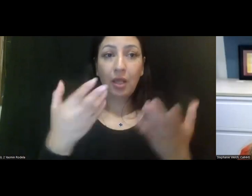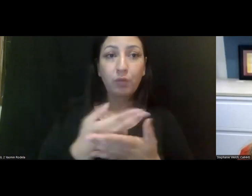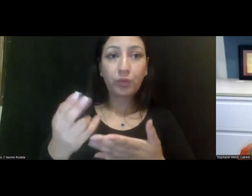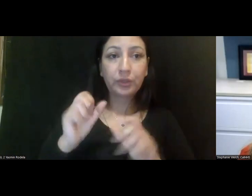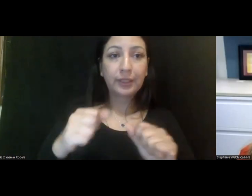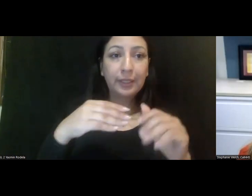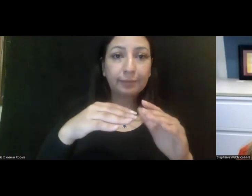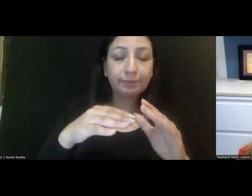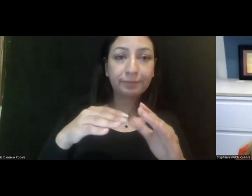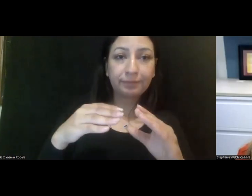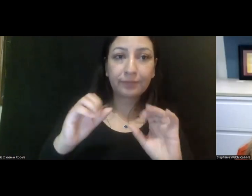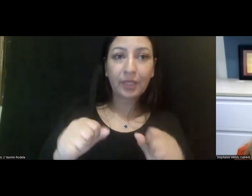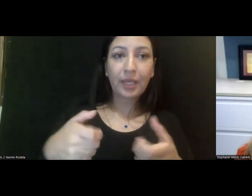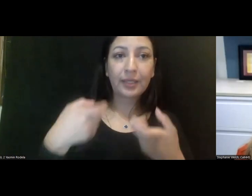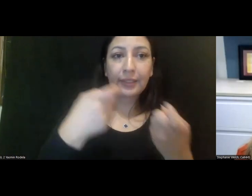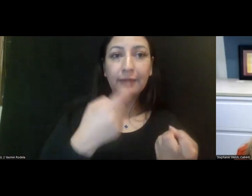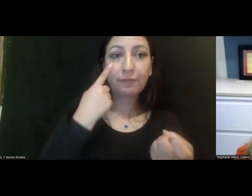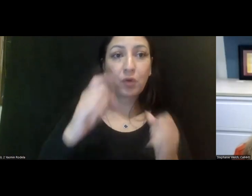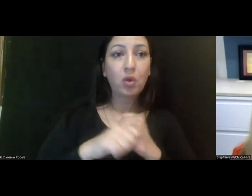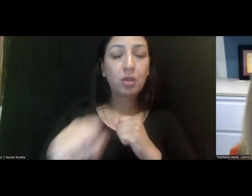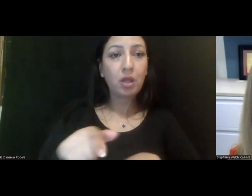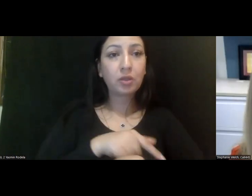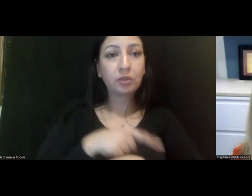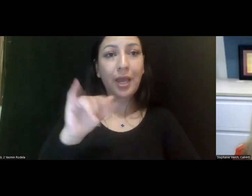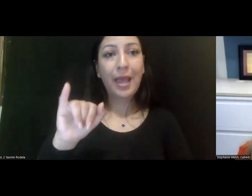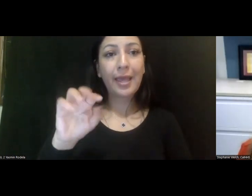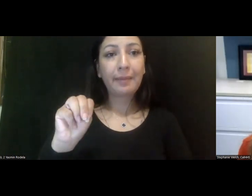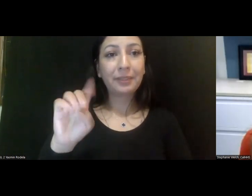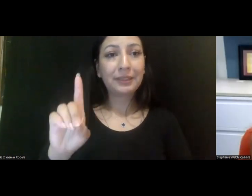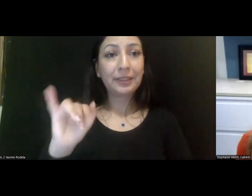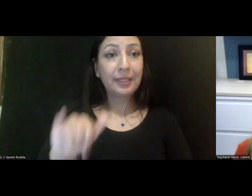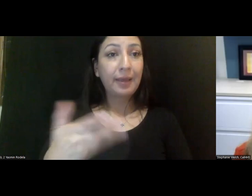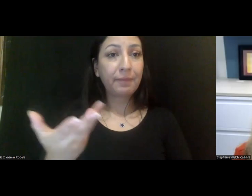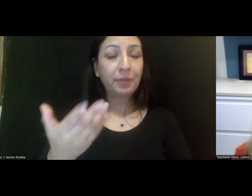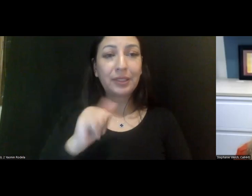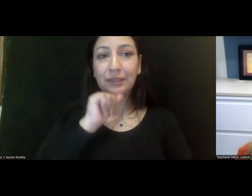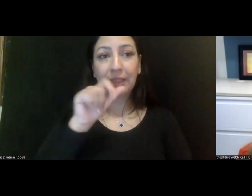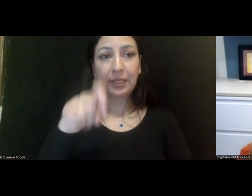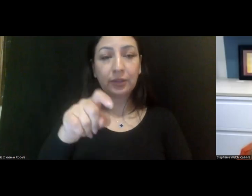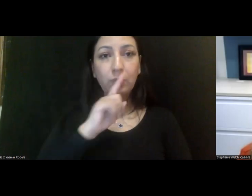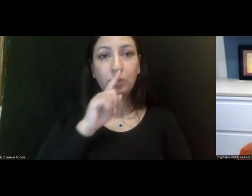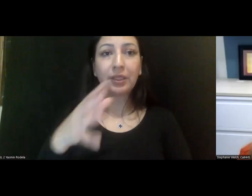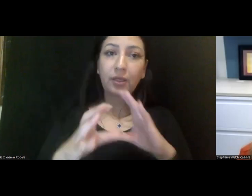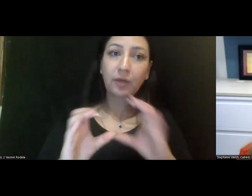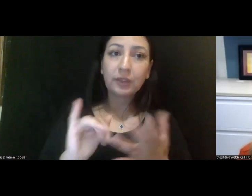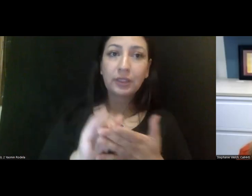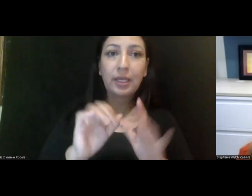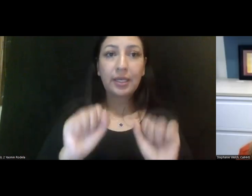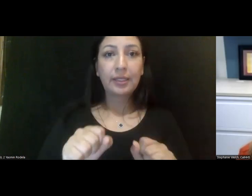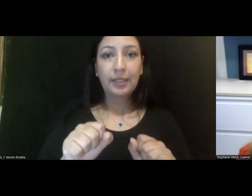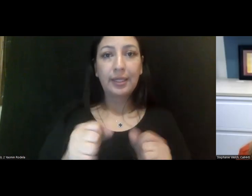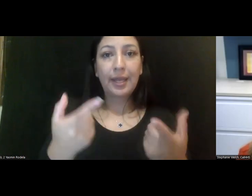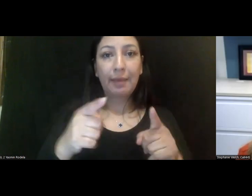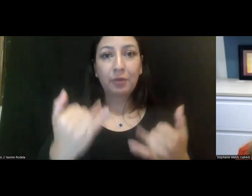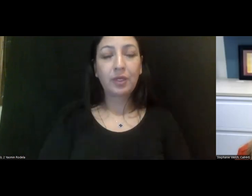into, uh, long-term, uh, IMDs? Maybe that's, I mean, that's not even necessarily a conversation that can take place right